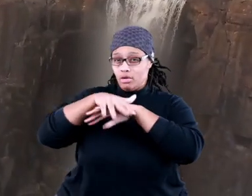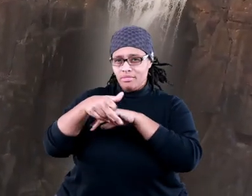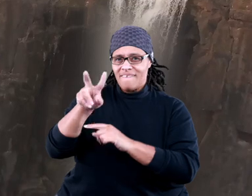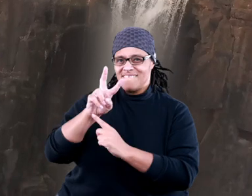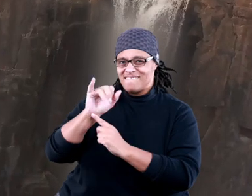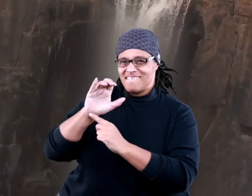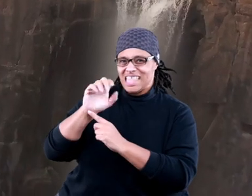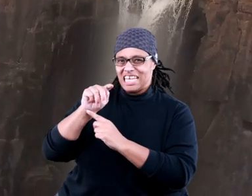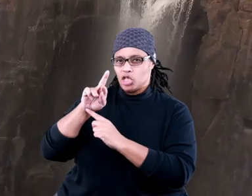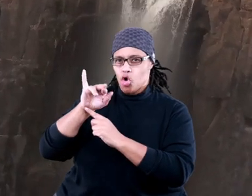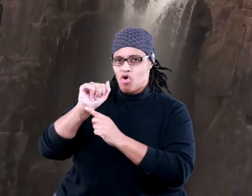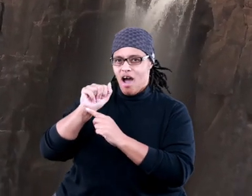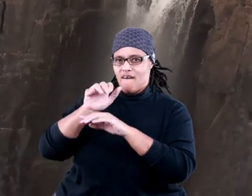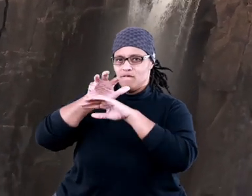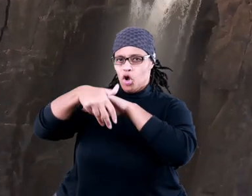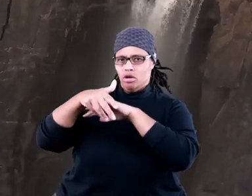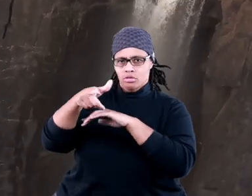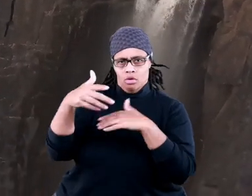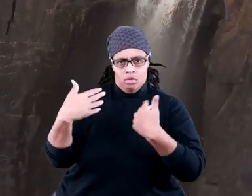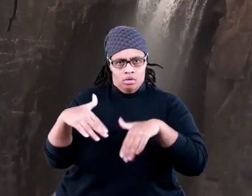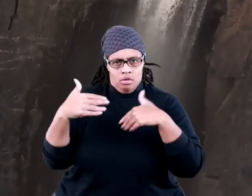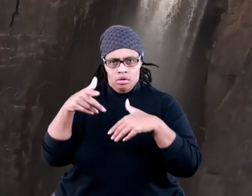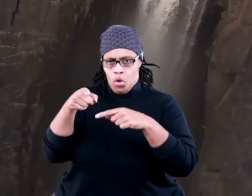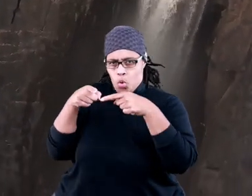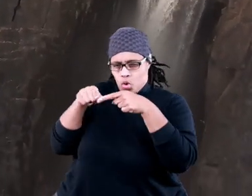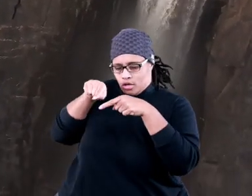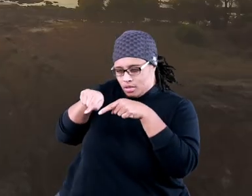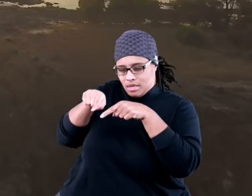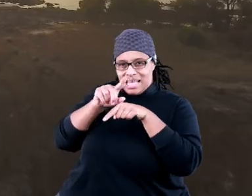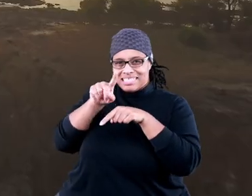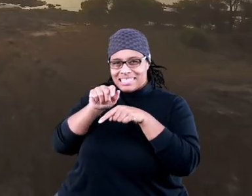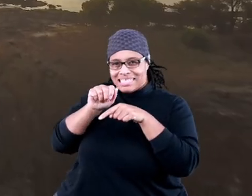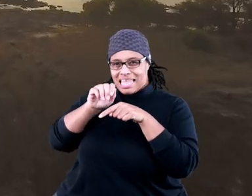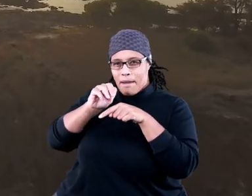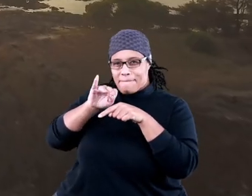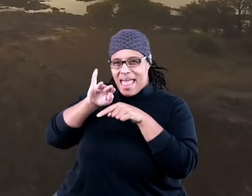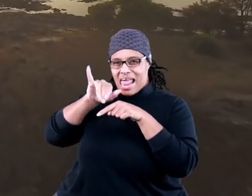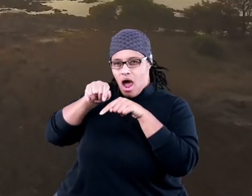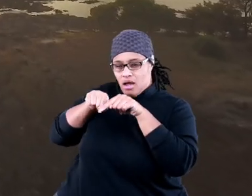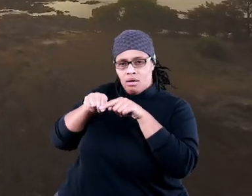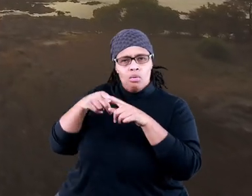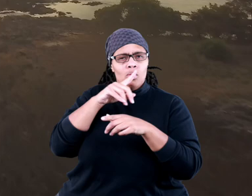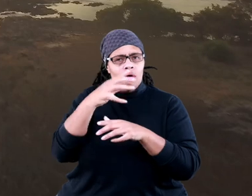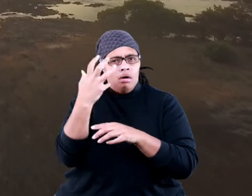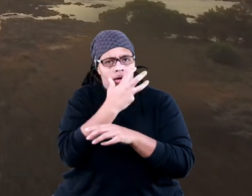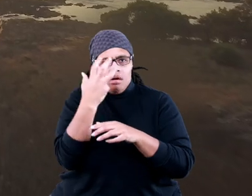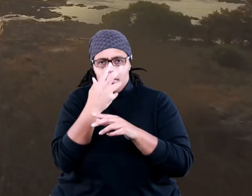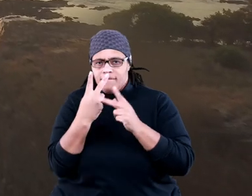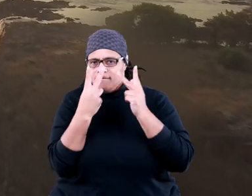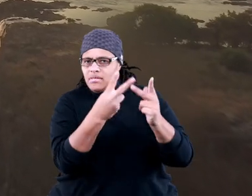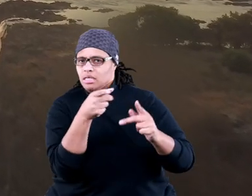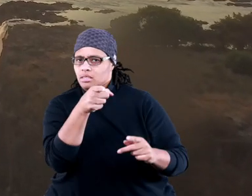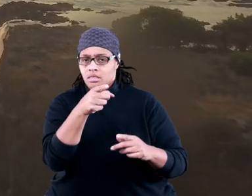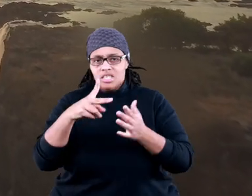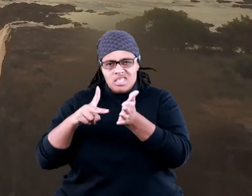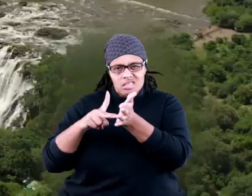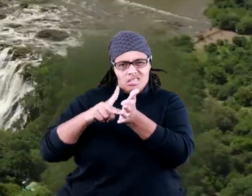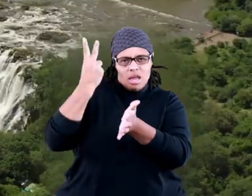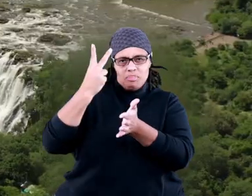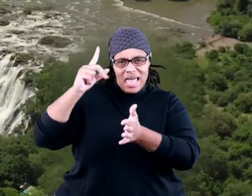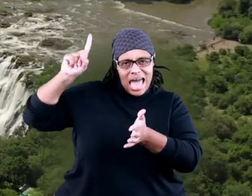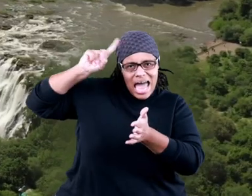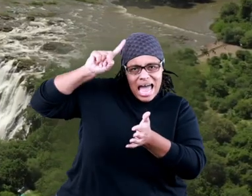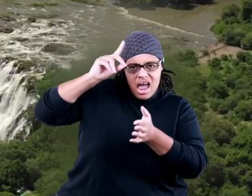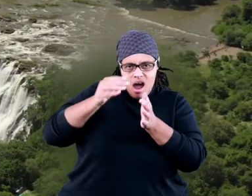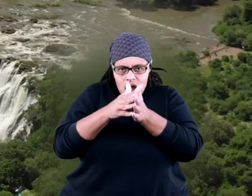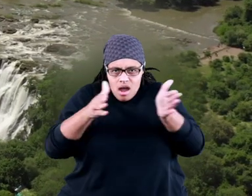Victoria Falls on the border of Zambia and Zimbabwe would be amazing to visit. It's over twice the